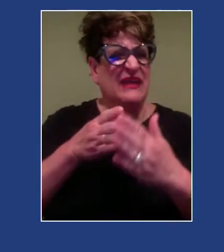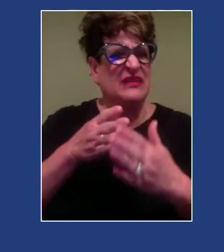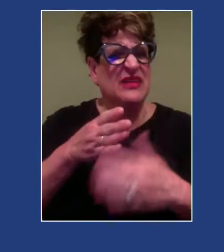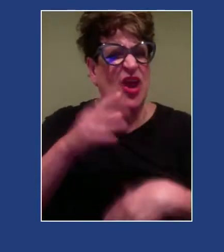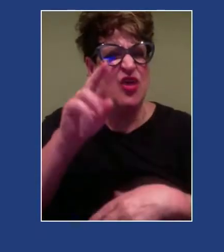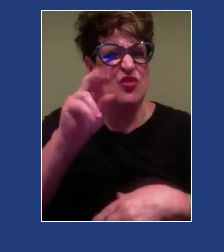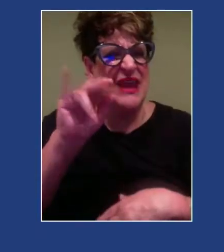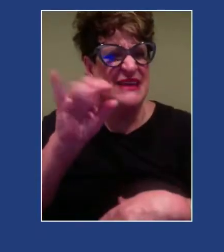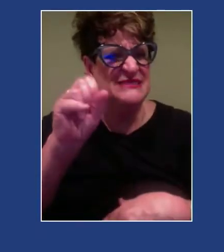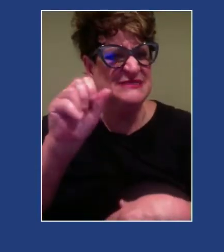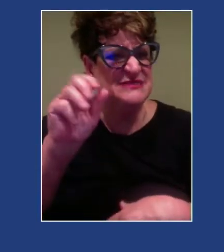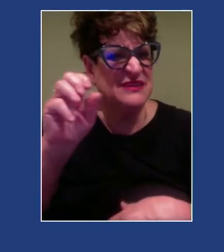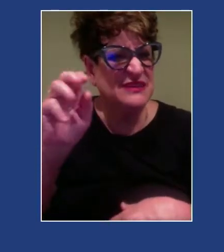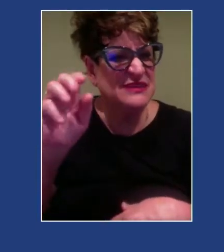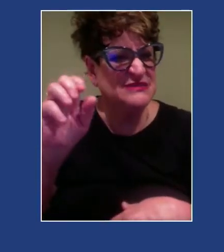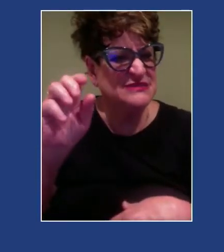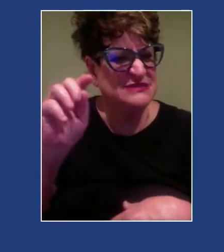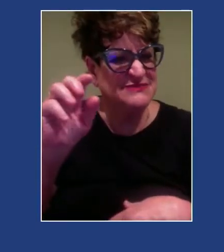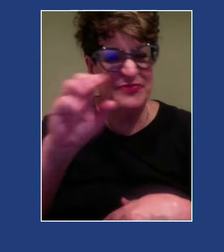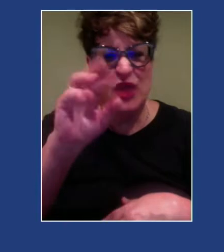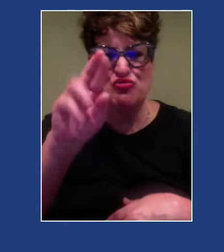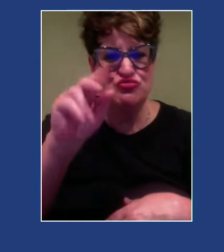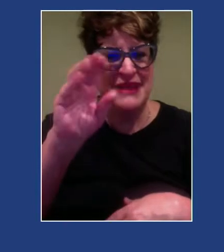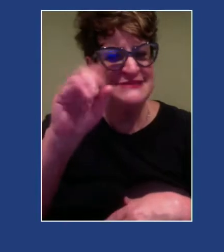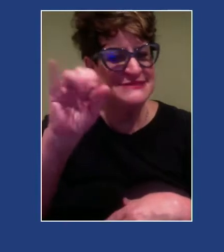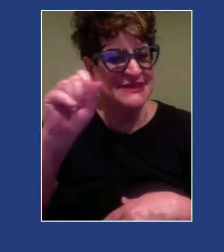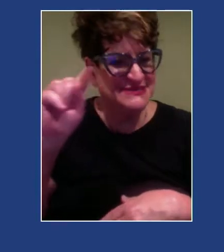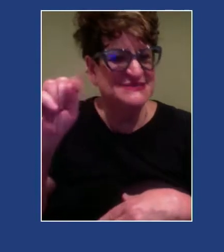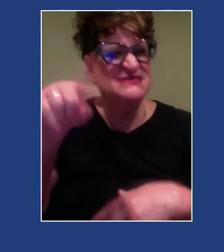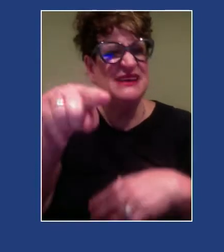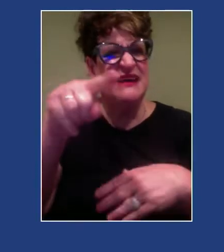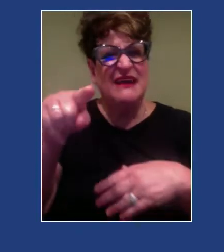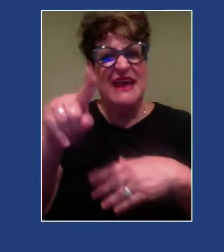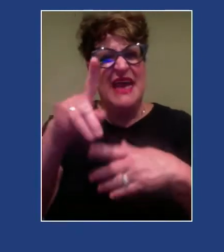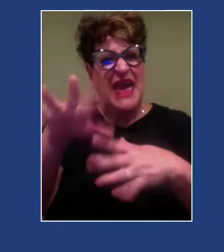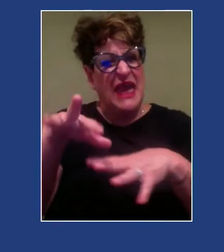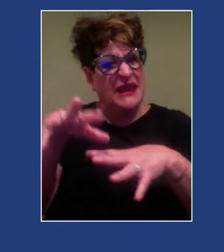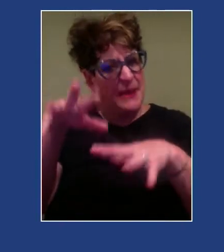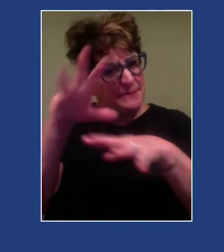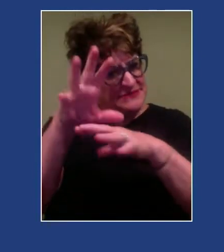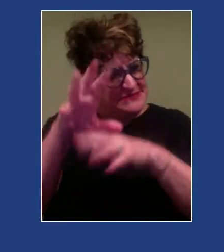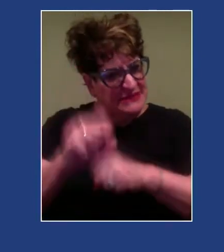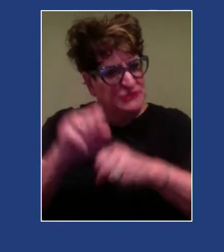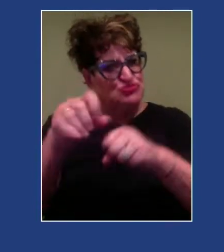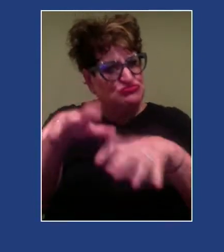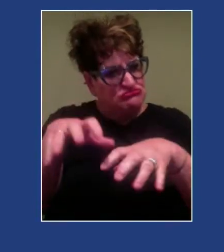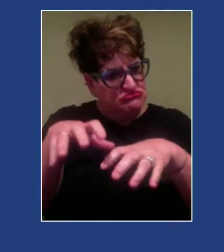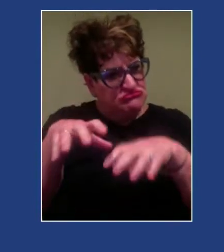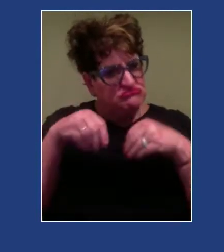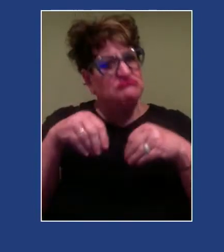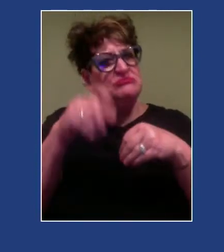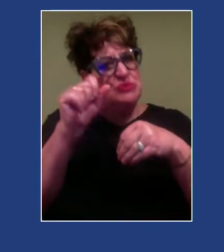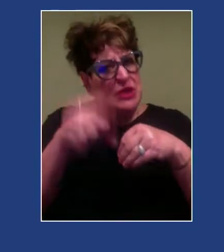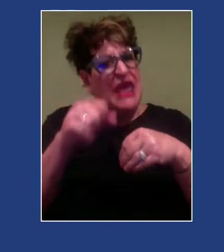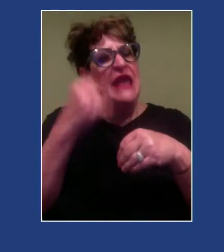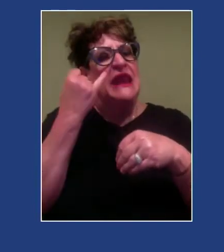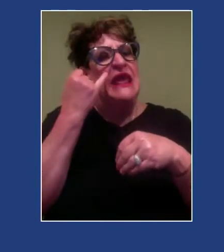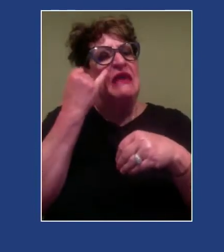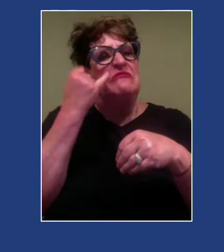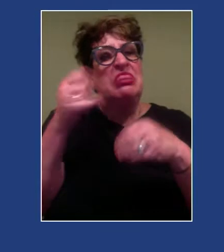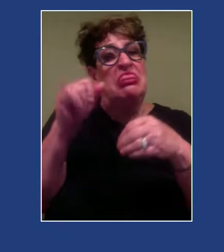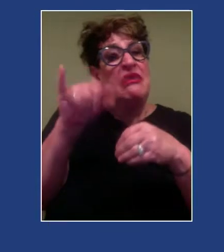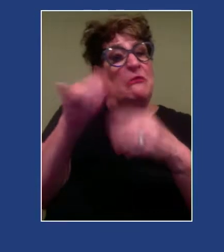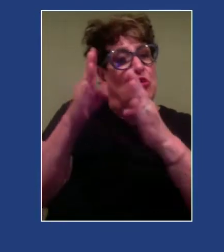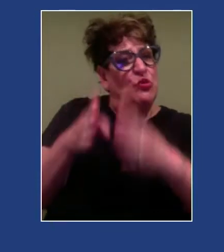are working with clients of color. So what I've chosen to do today is to move forward from the concept that racism